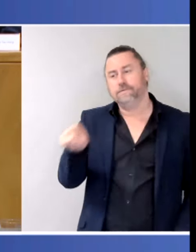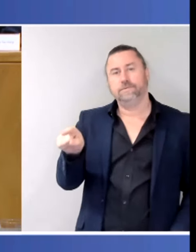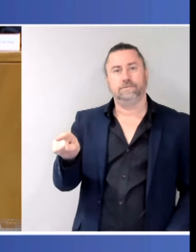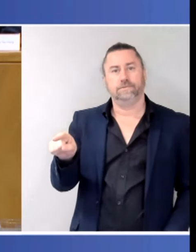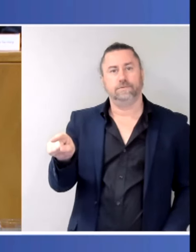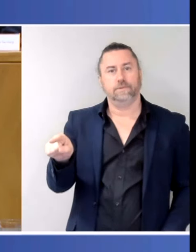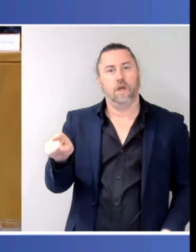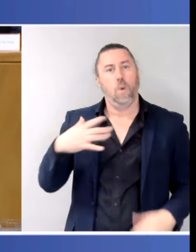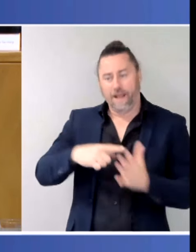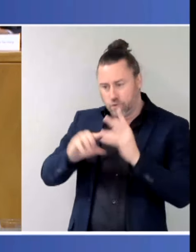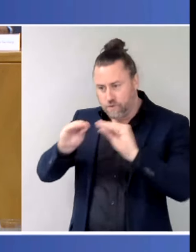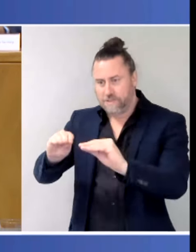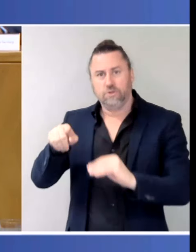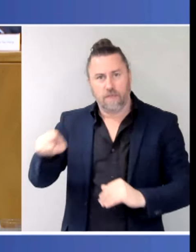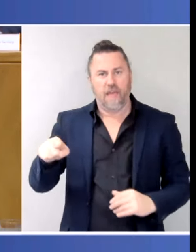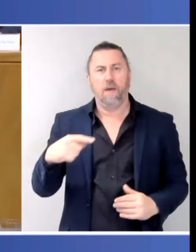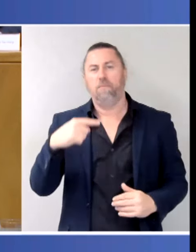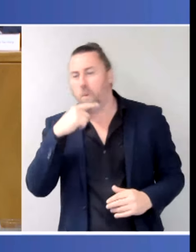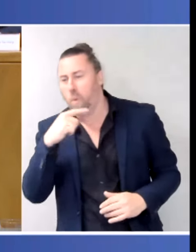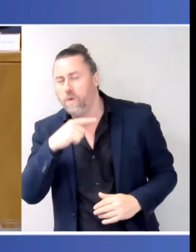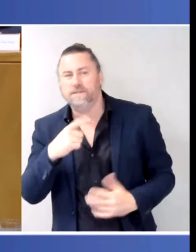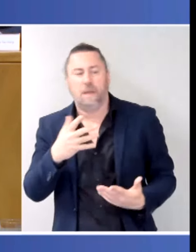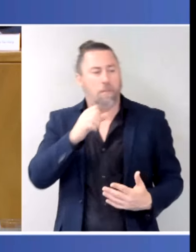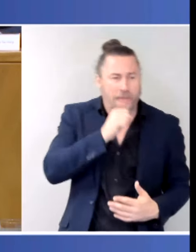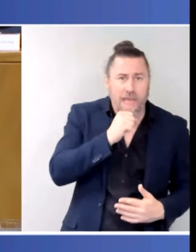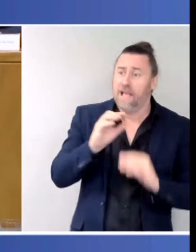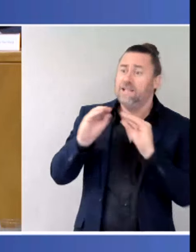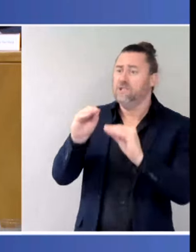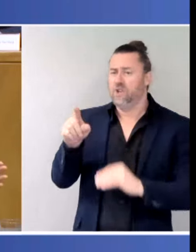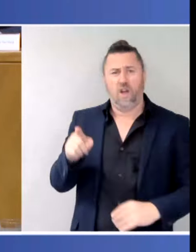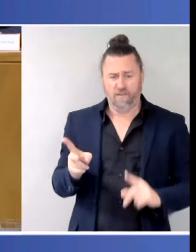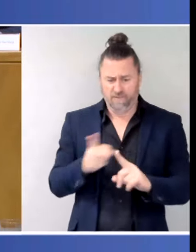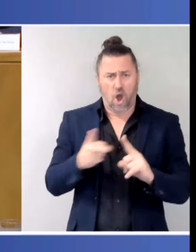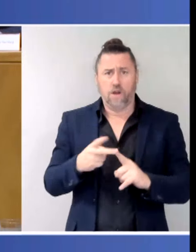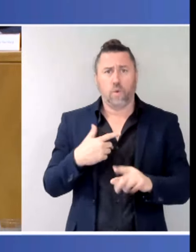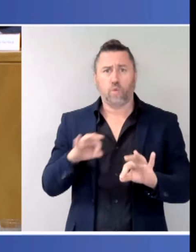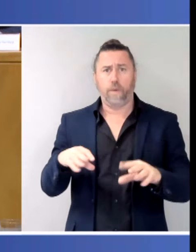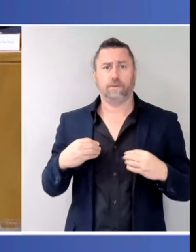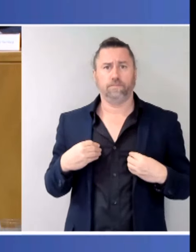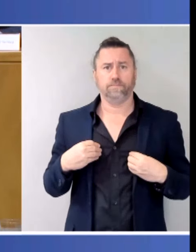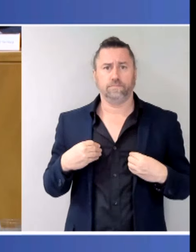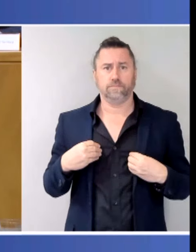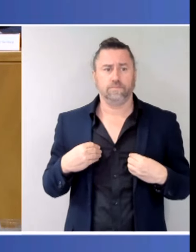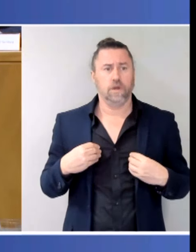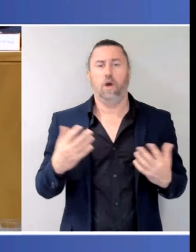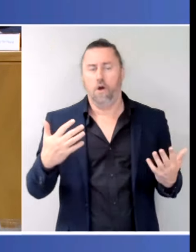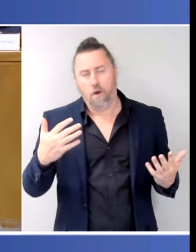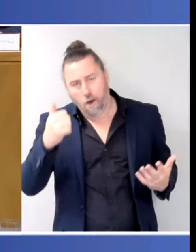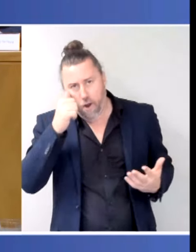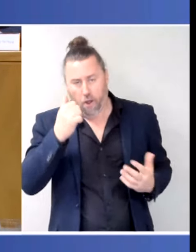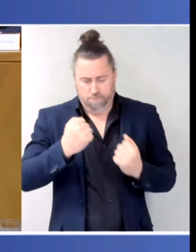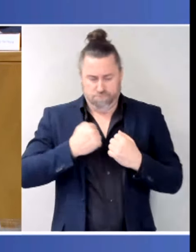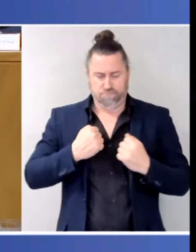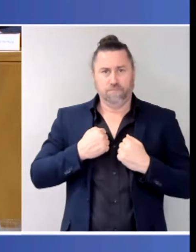drive. And that's why the outcomes of today – yes, there will still be areas of state-based responsibility in